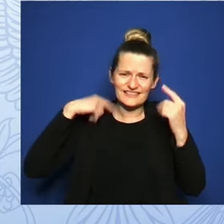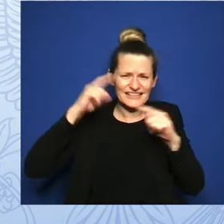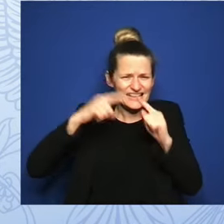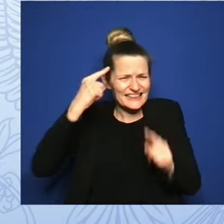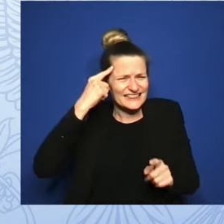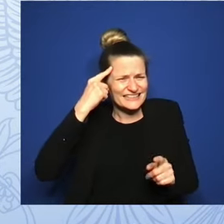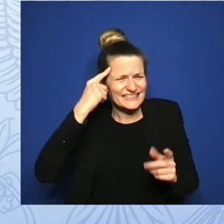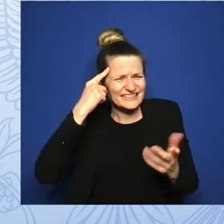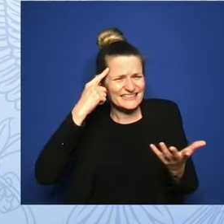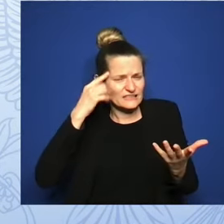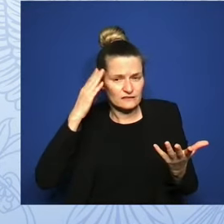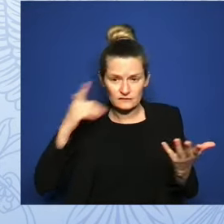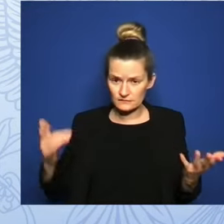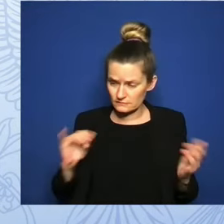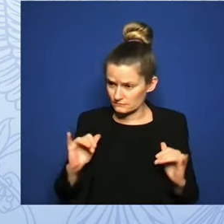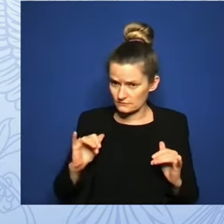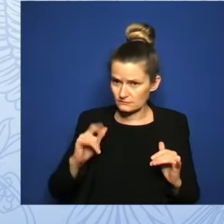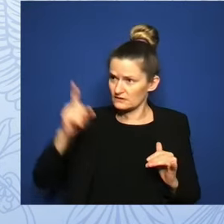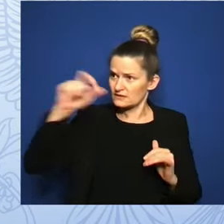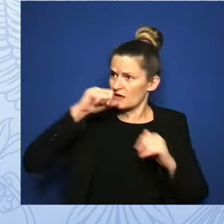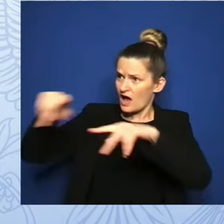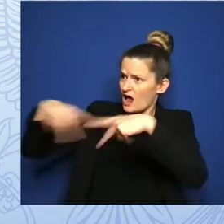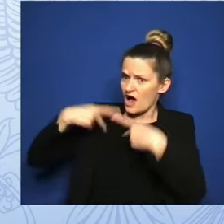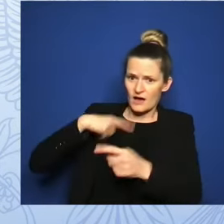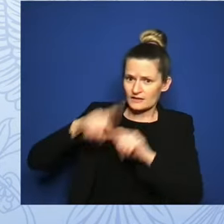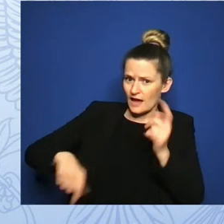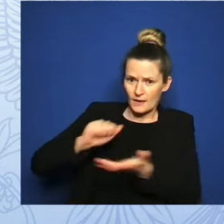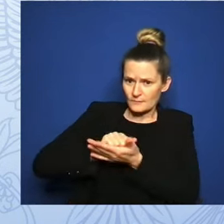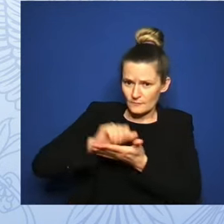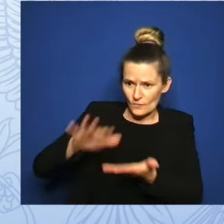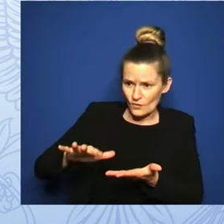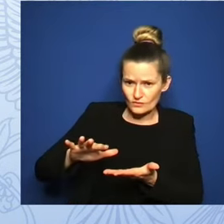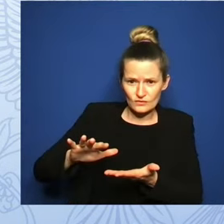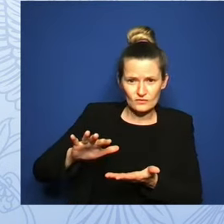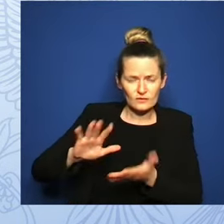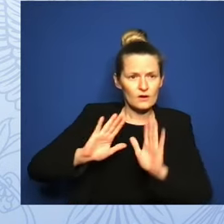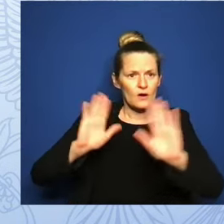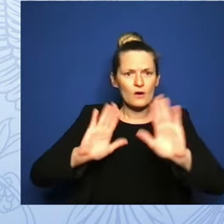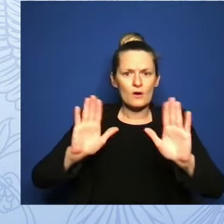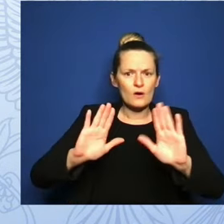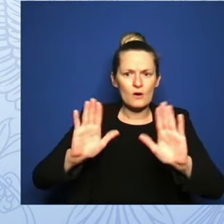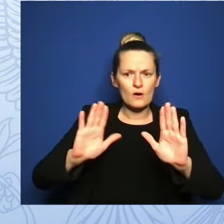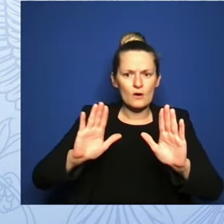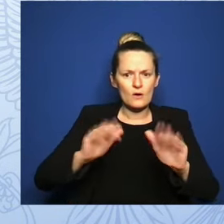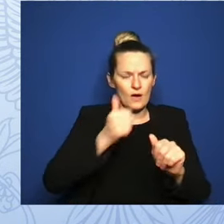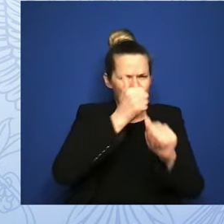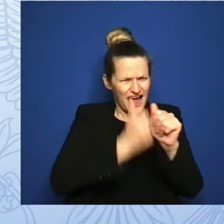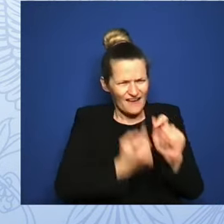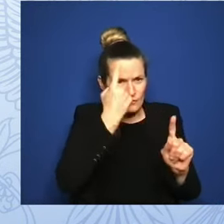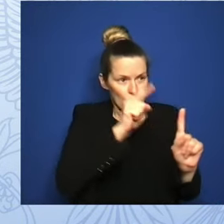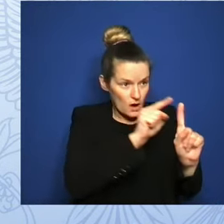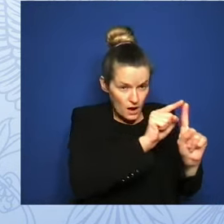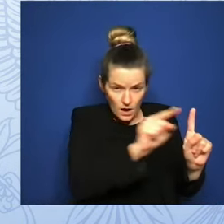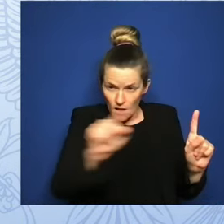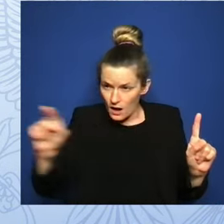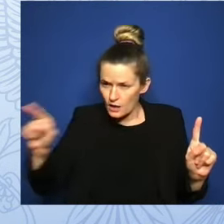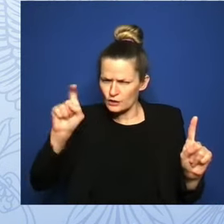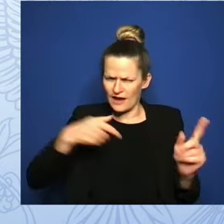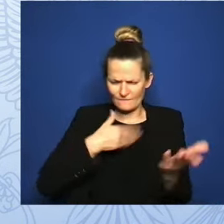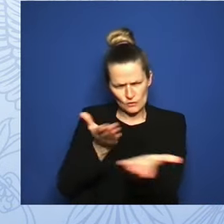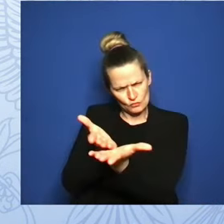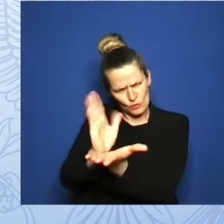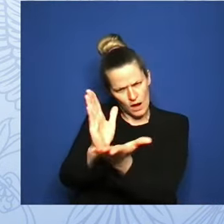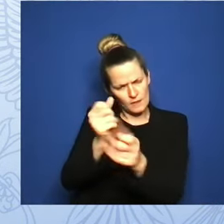Everyone needs to be able to make these decisions that are right for them and right for their families after having an open, honest